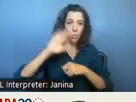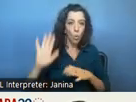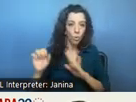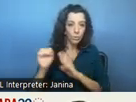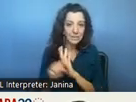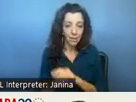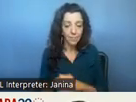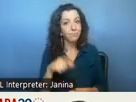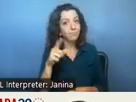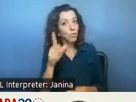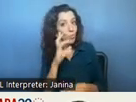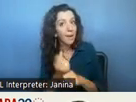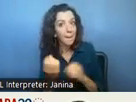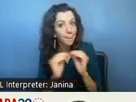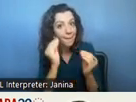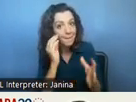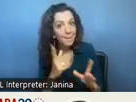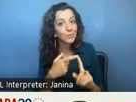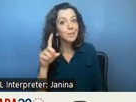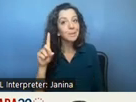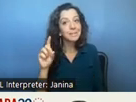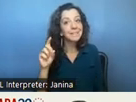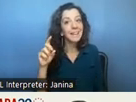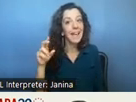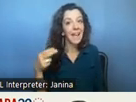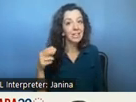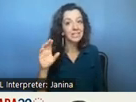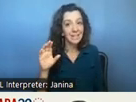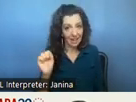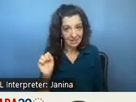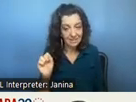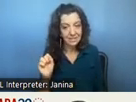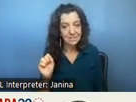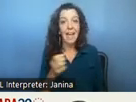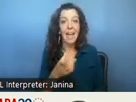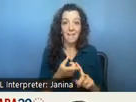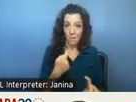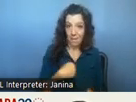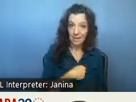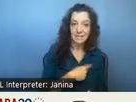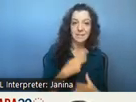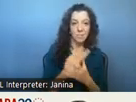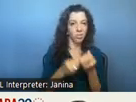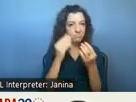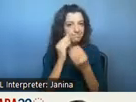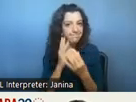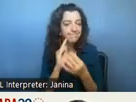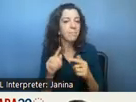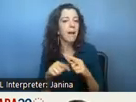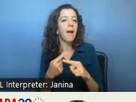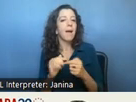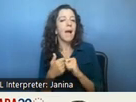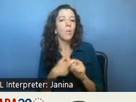receiving more information from dhcs as well as from us in the months to come about advancing that roadmap